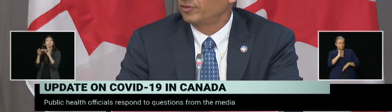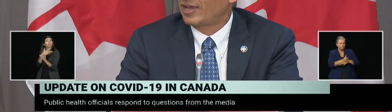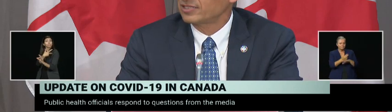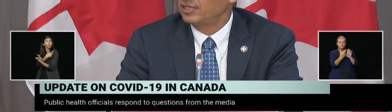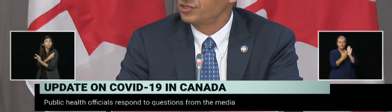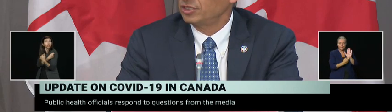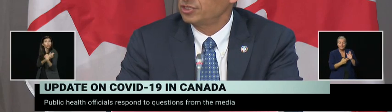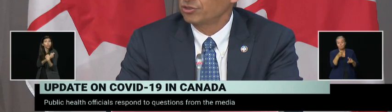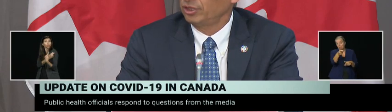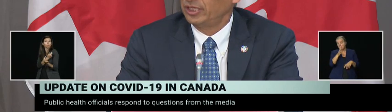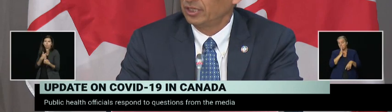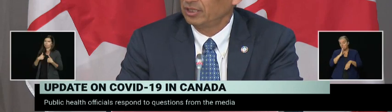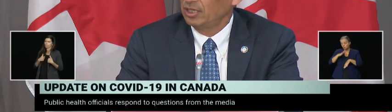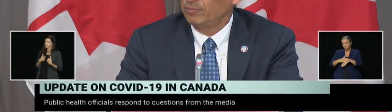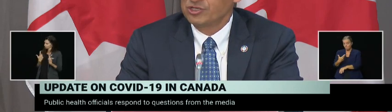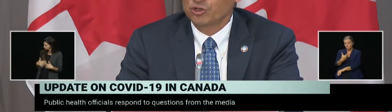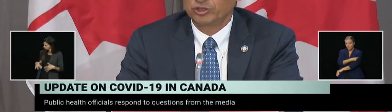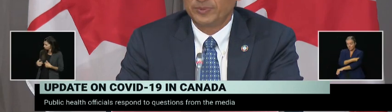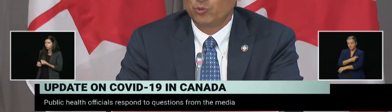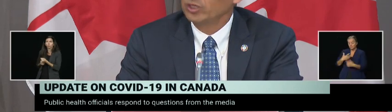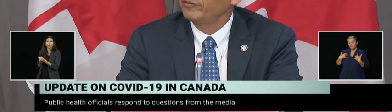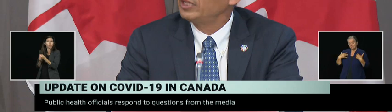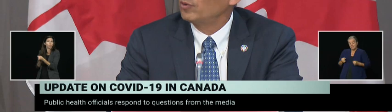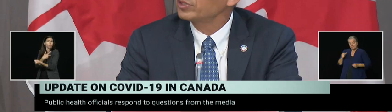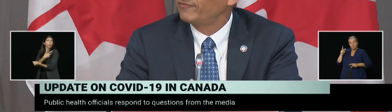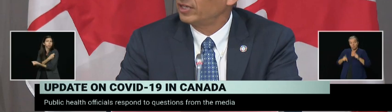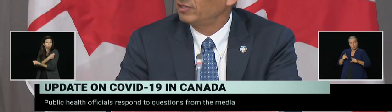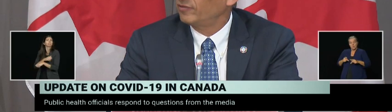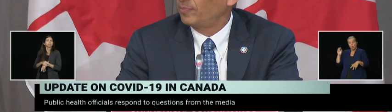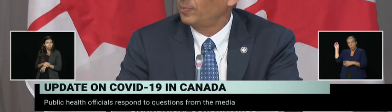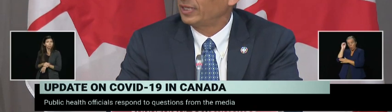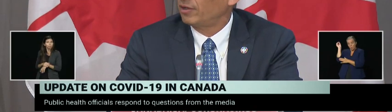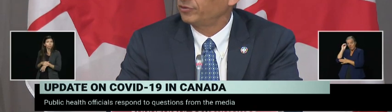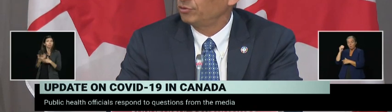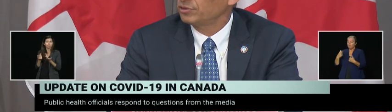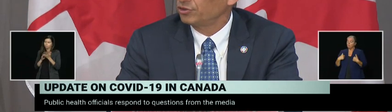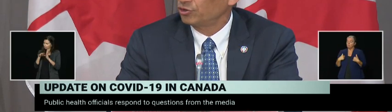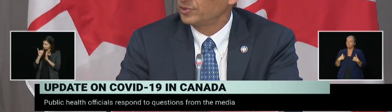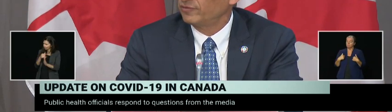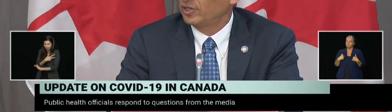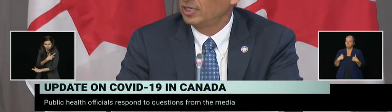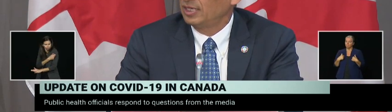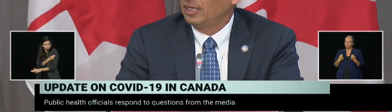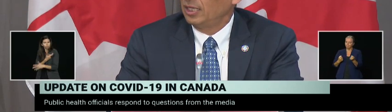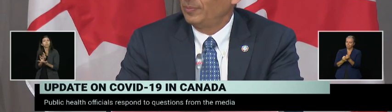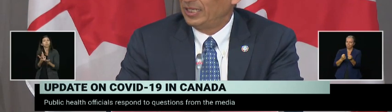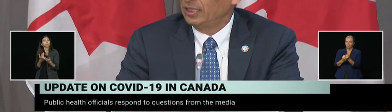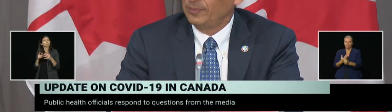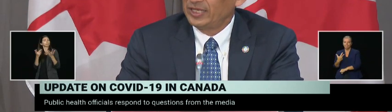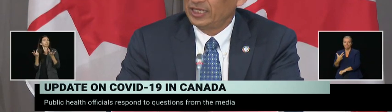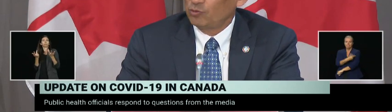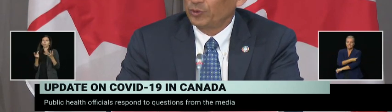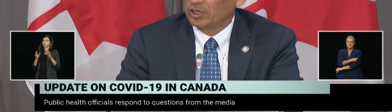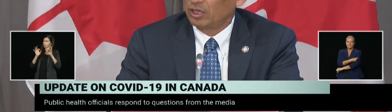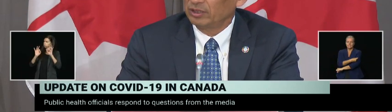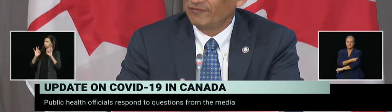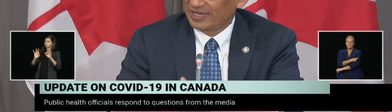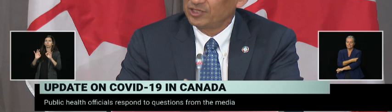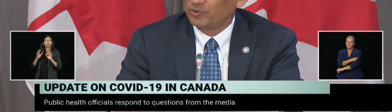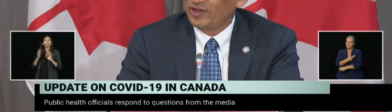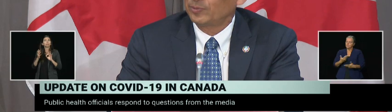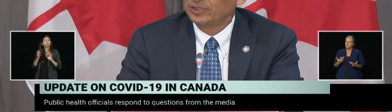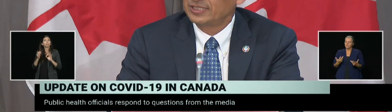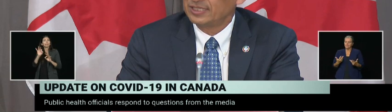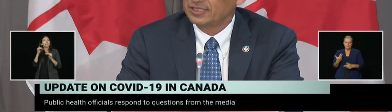for a vaccination. It's certainly been shown to be one of the most effective public health tools in terms of eliminating what we call